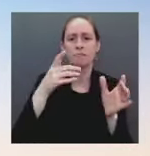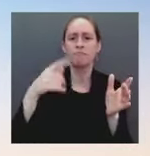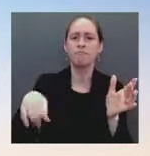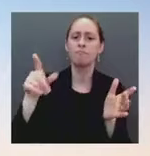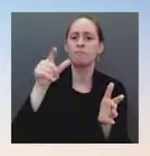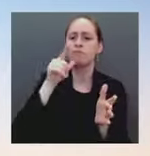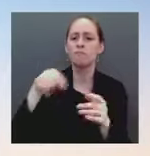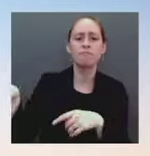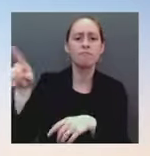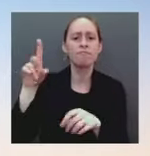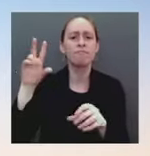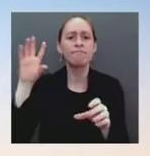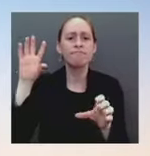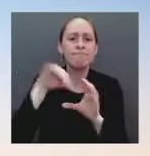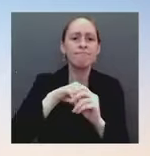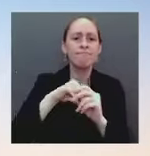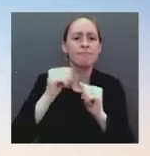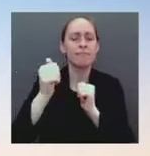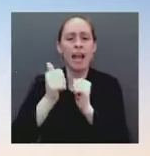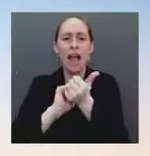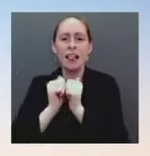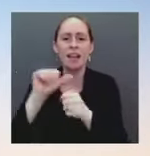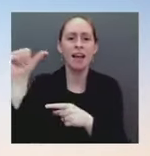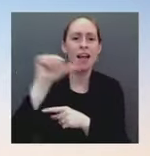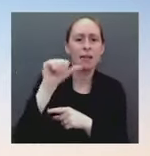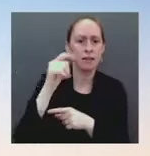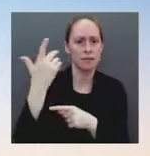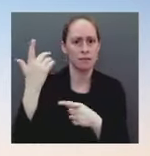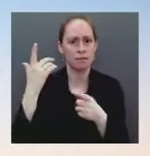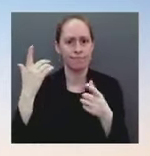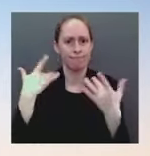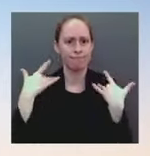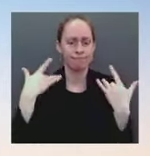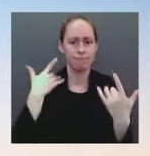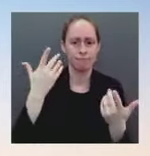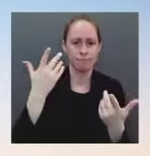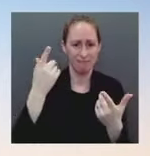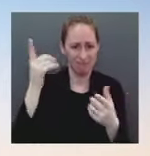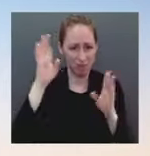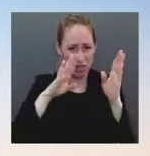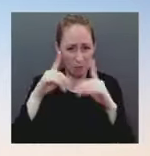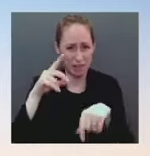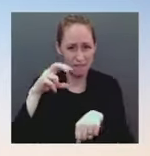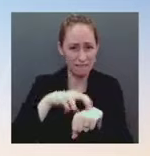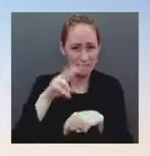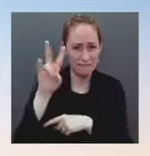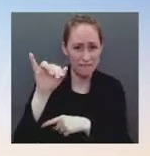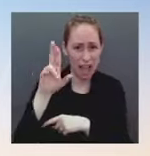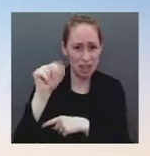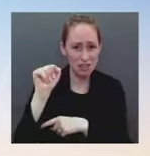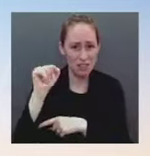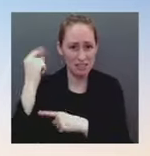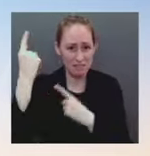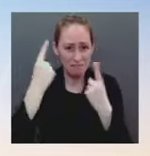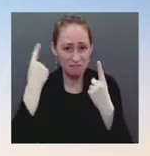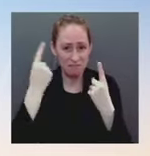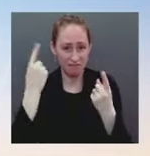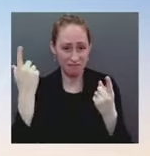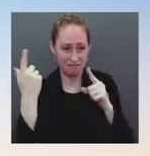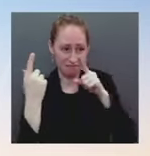American athletes competing? Well, I would say first that we are very focused on the safety of American athletes.